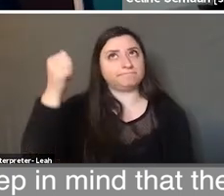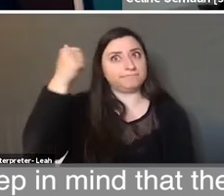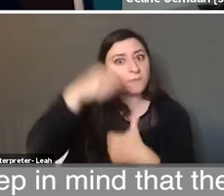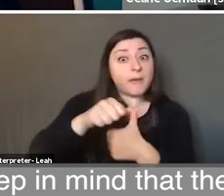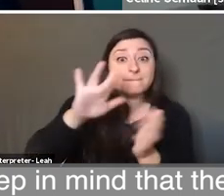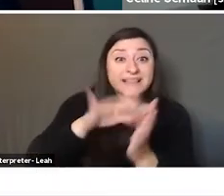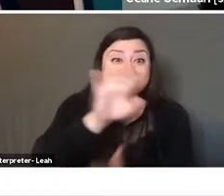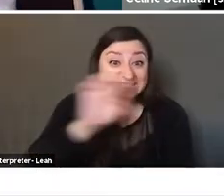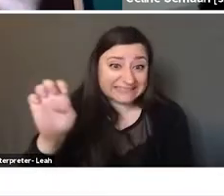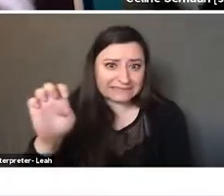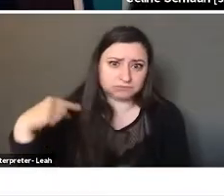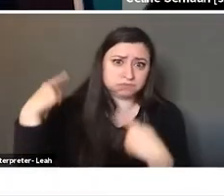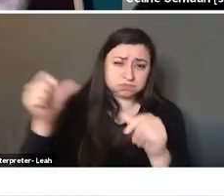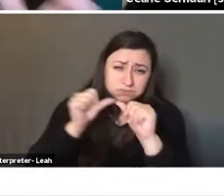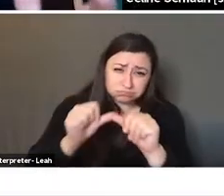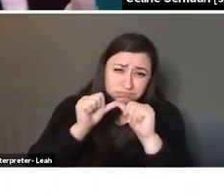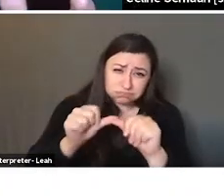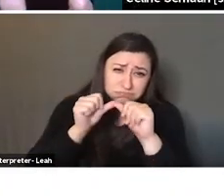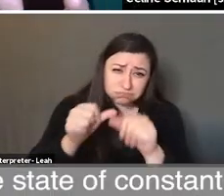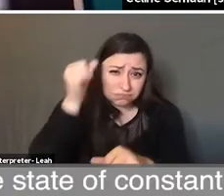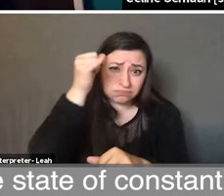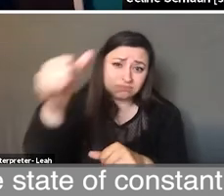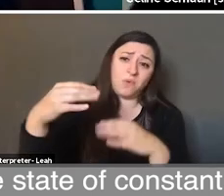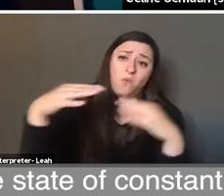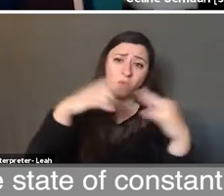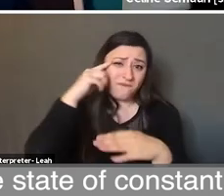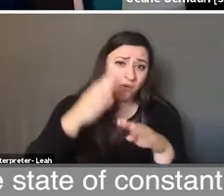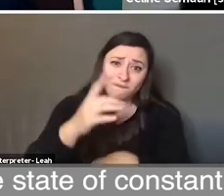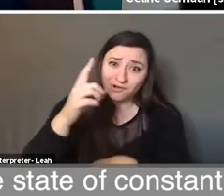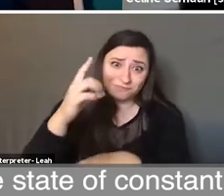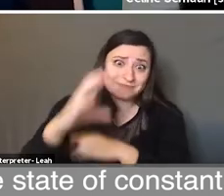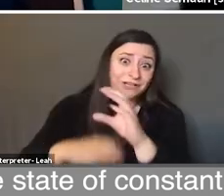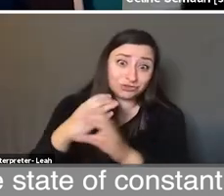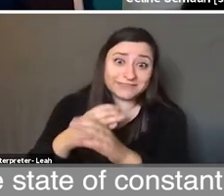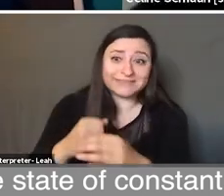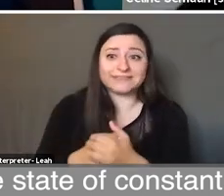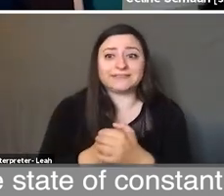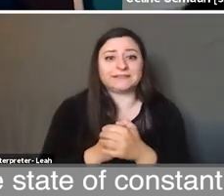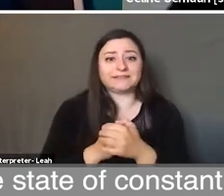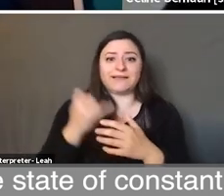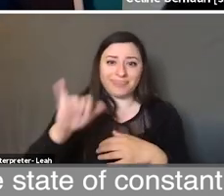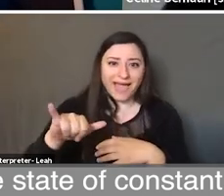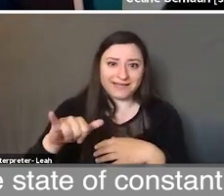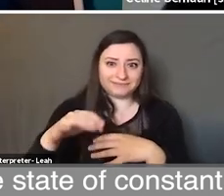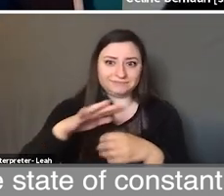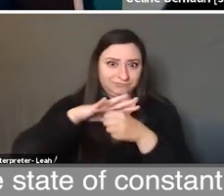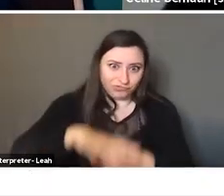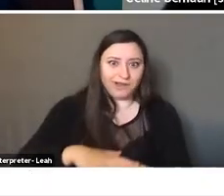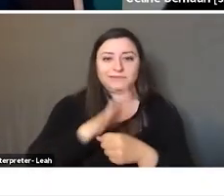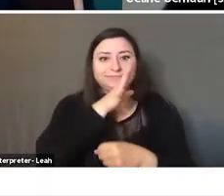has been in a state of constant war for over a century. And a state of constant war puts a strain on the agricultural